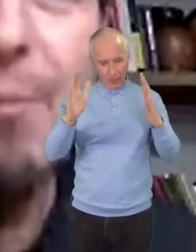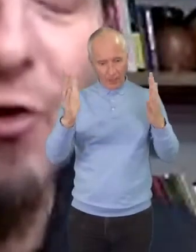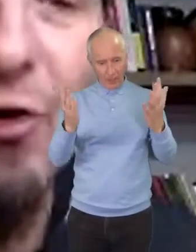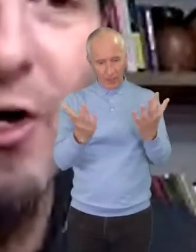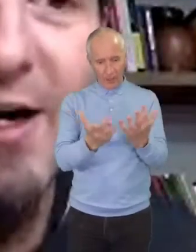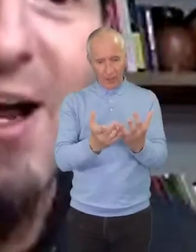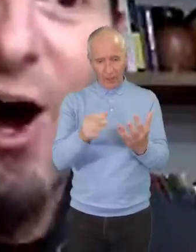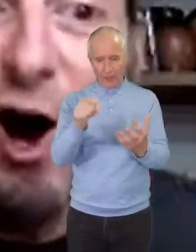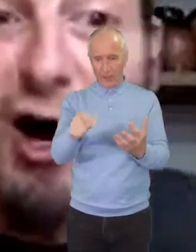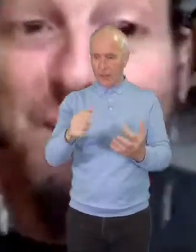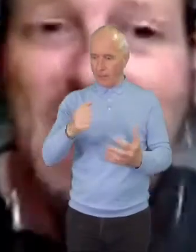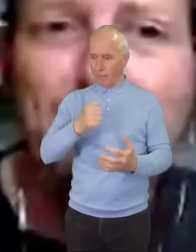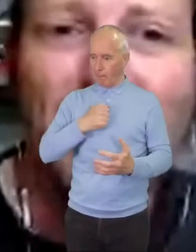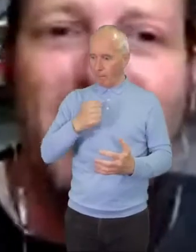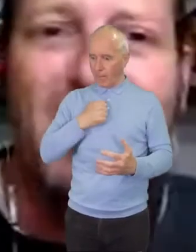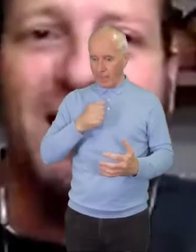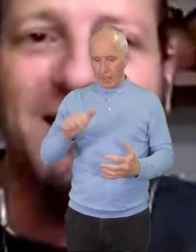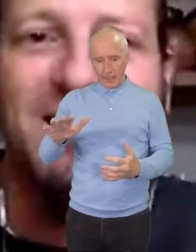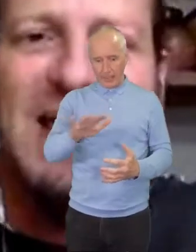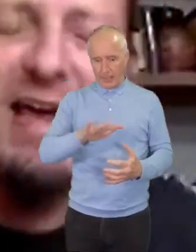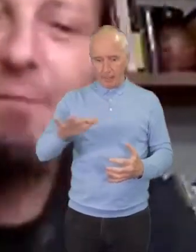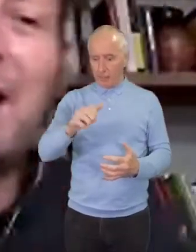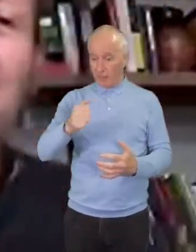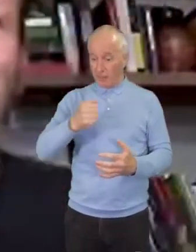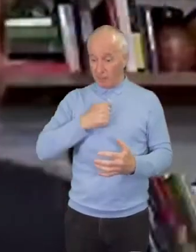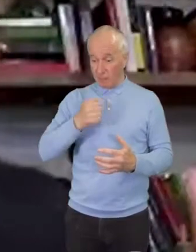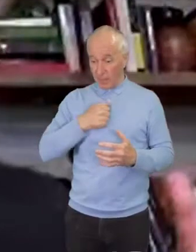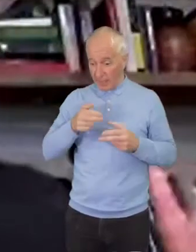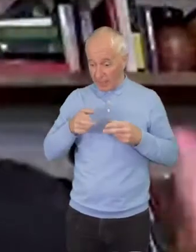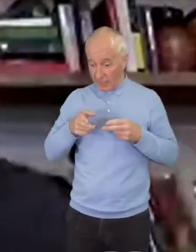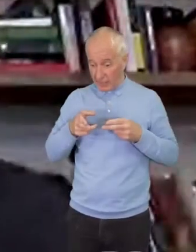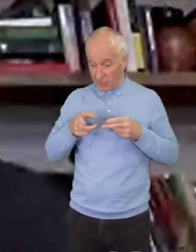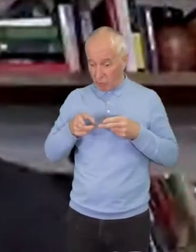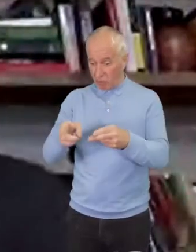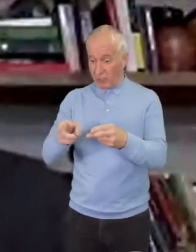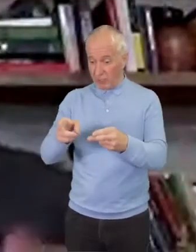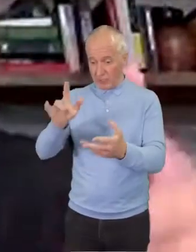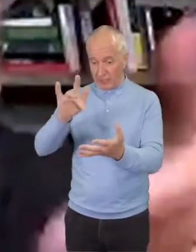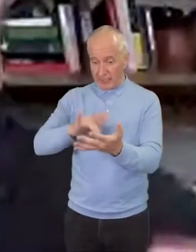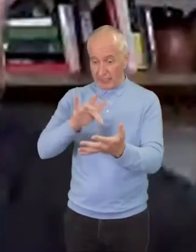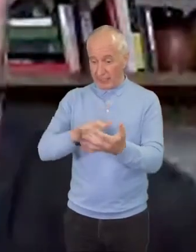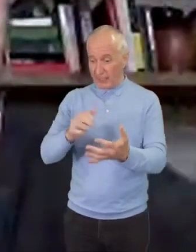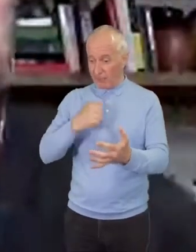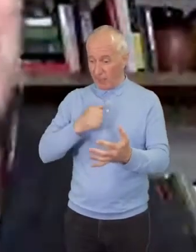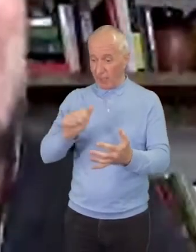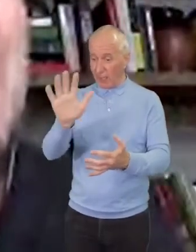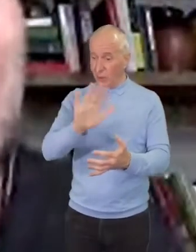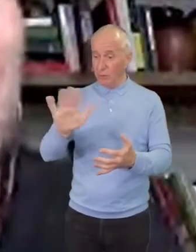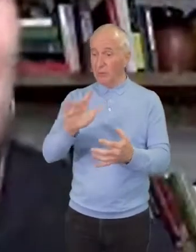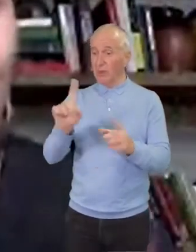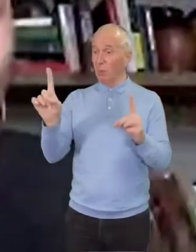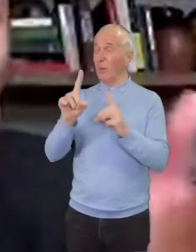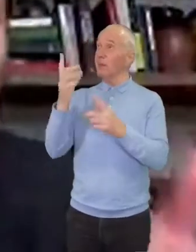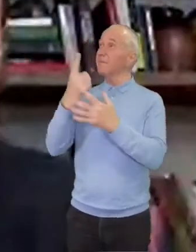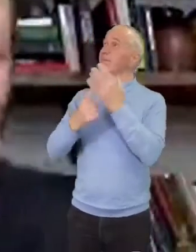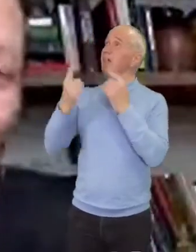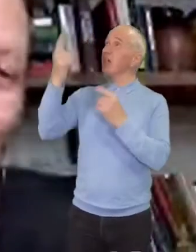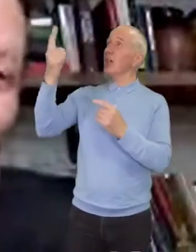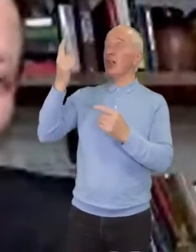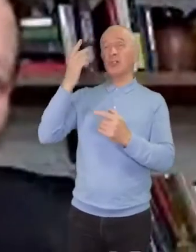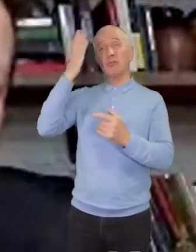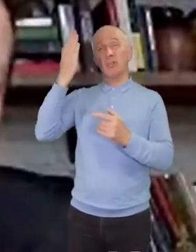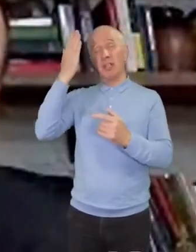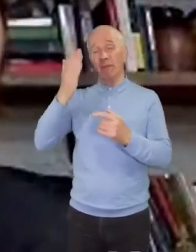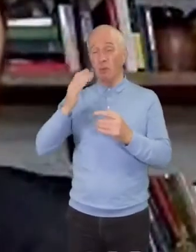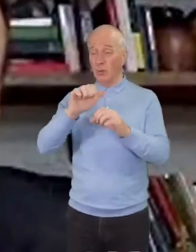my neighborhood, on my block, in my city, in my country. What is God's dream for our